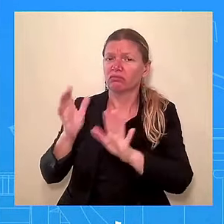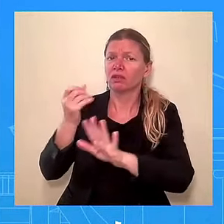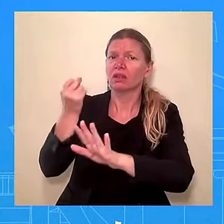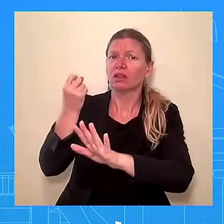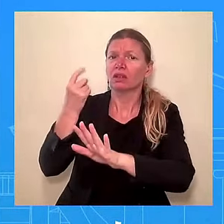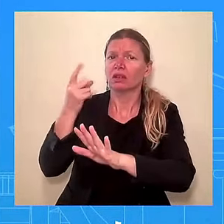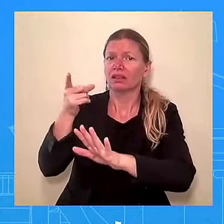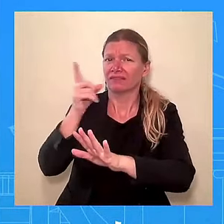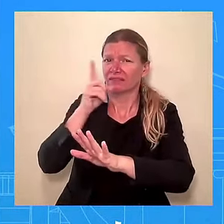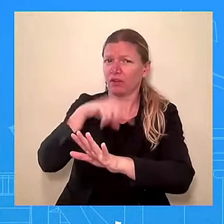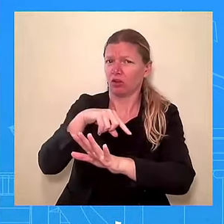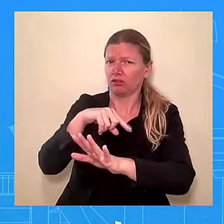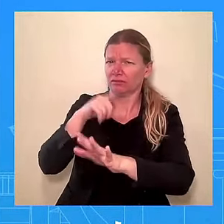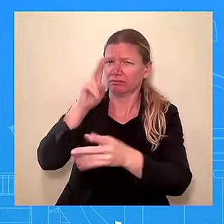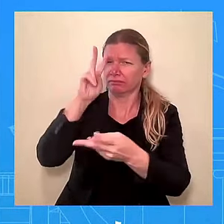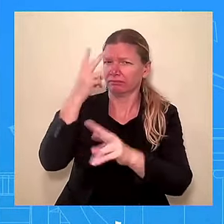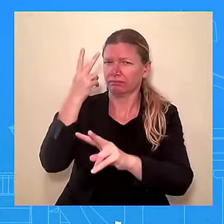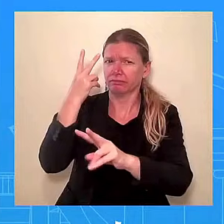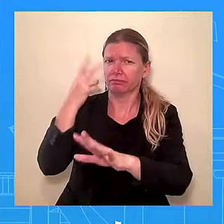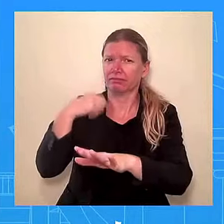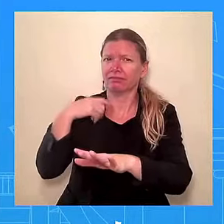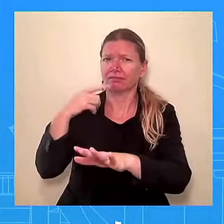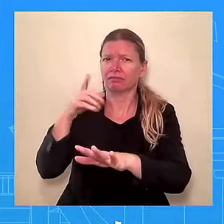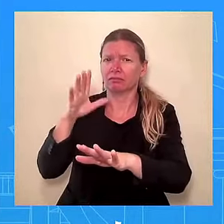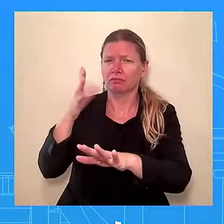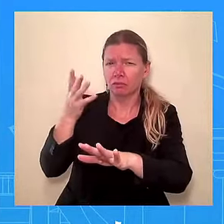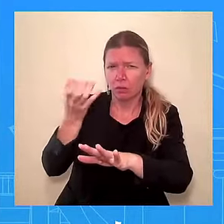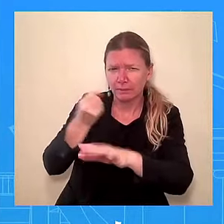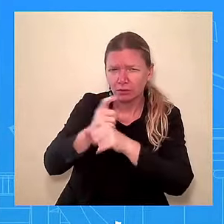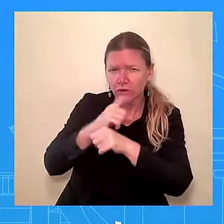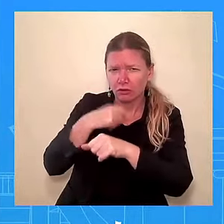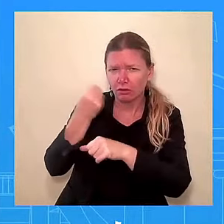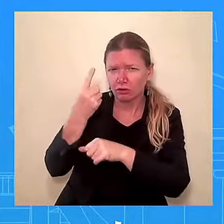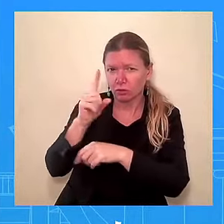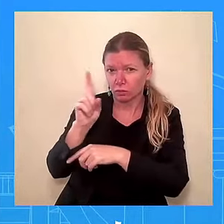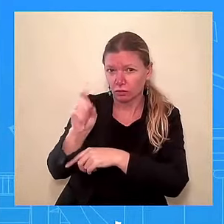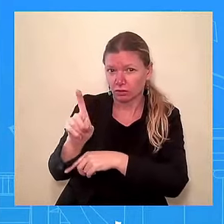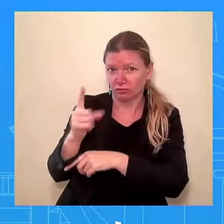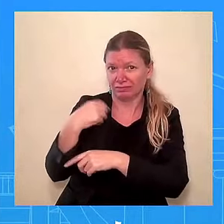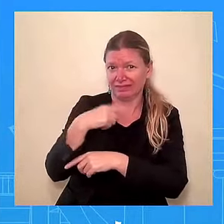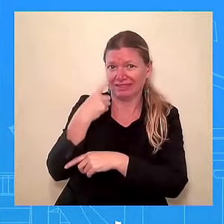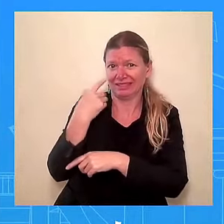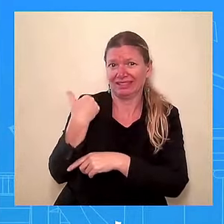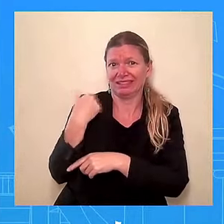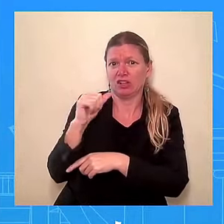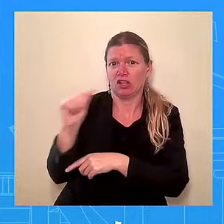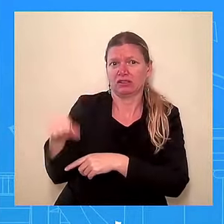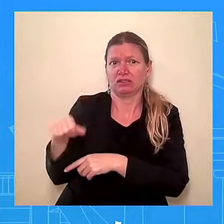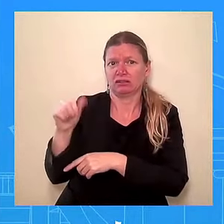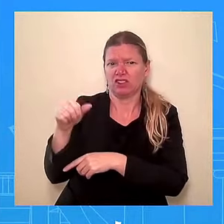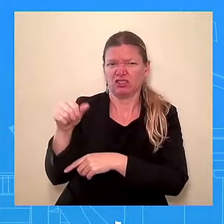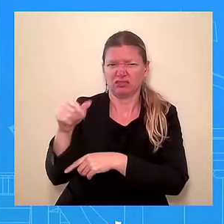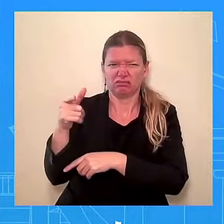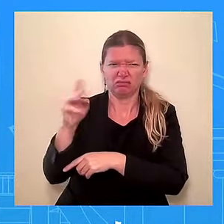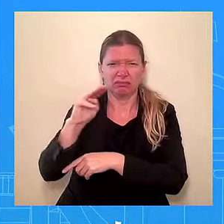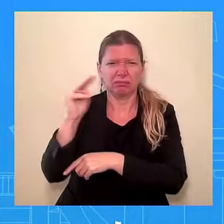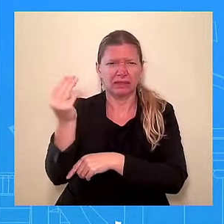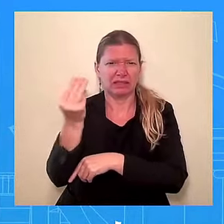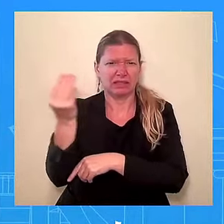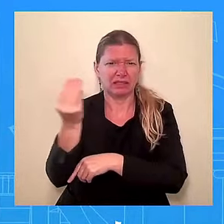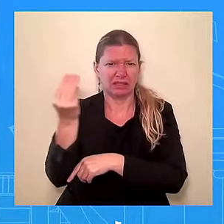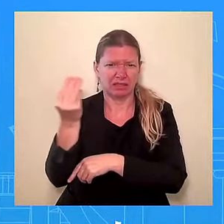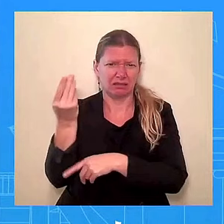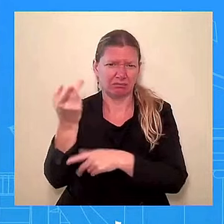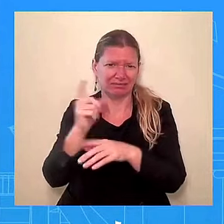Austin on Monday. We were obviously in Texas. went to Austin. We went to Houston. He went to pay his respect to the late Congresswoman. He went to